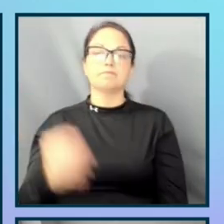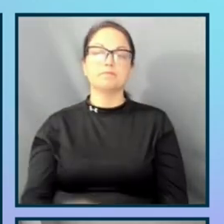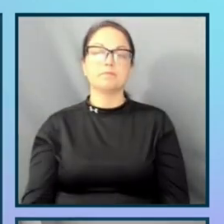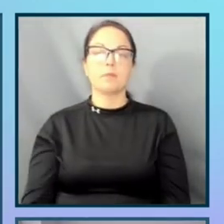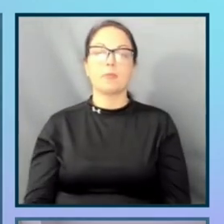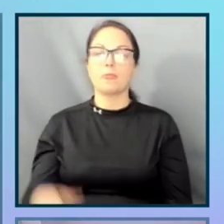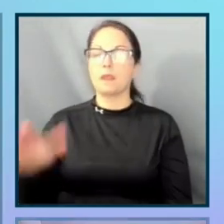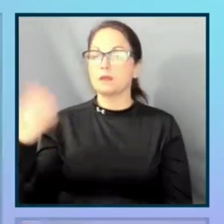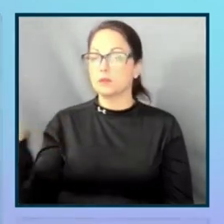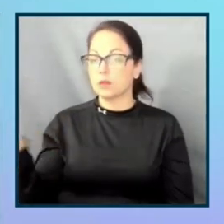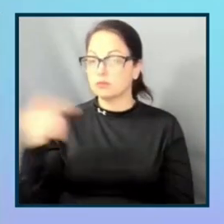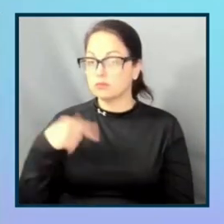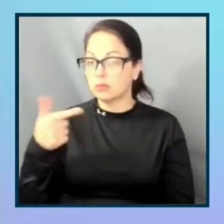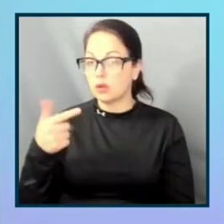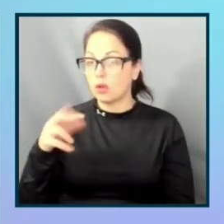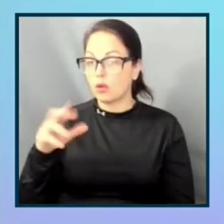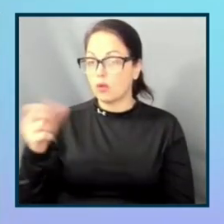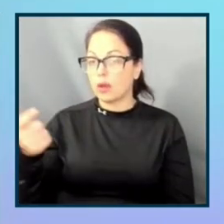questions.